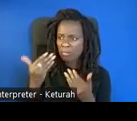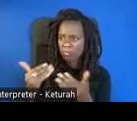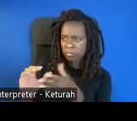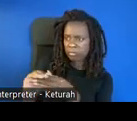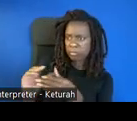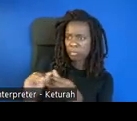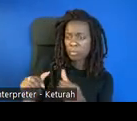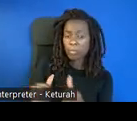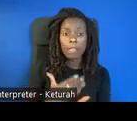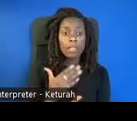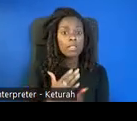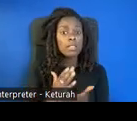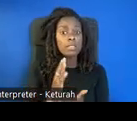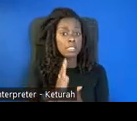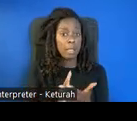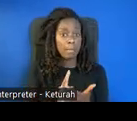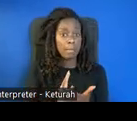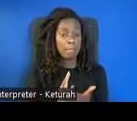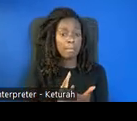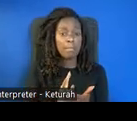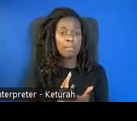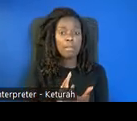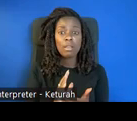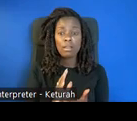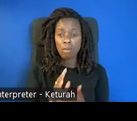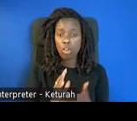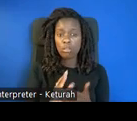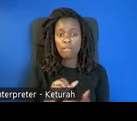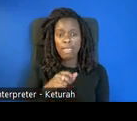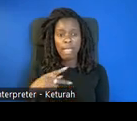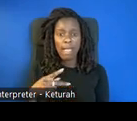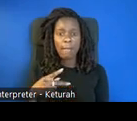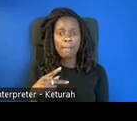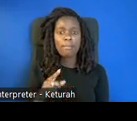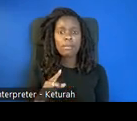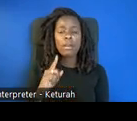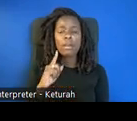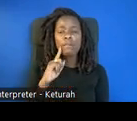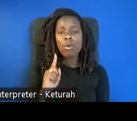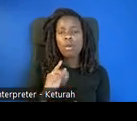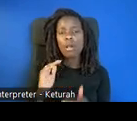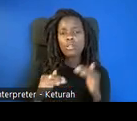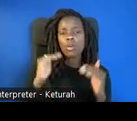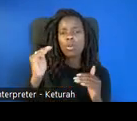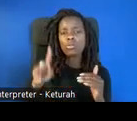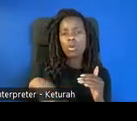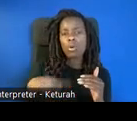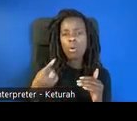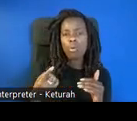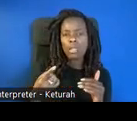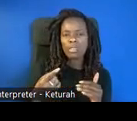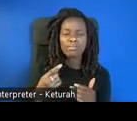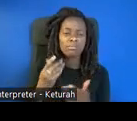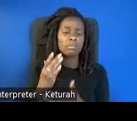adults. It's by default. It is turned off because our testing told us most parents didn't like that, that reading to them.